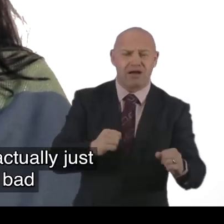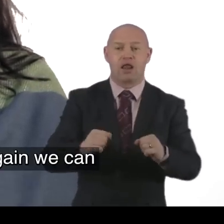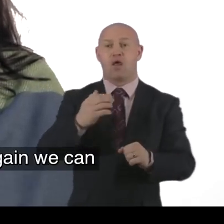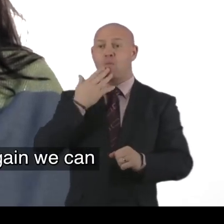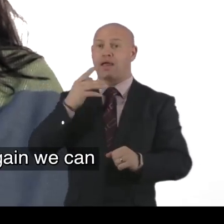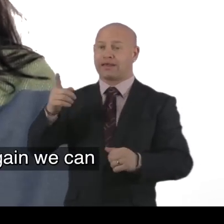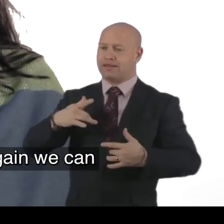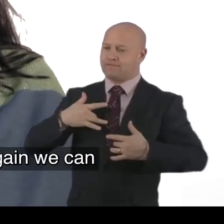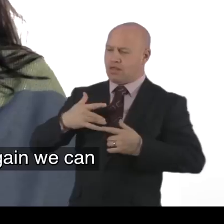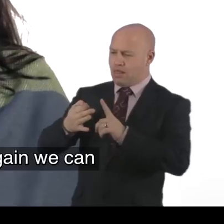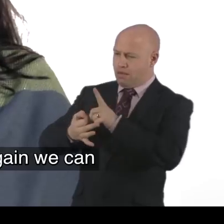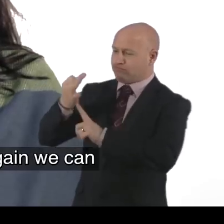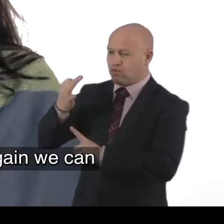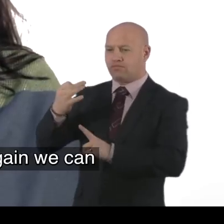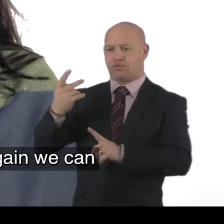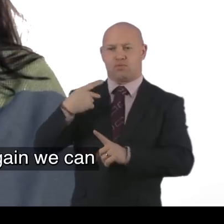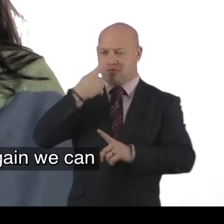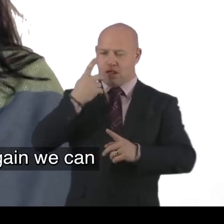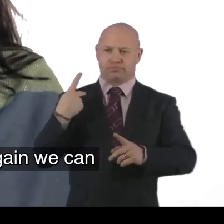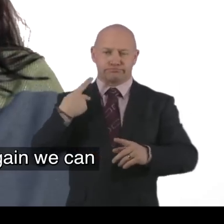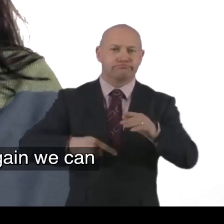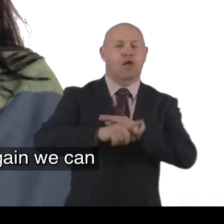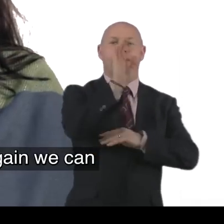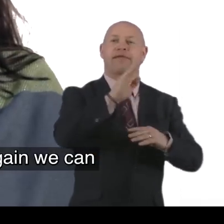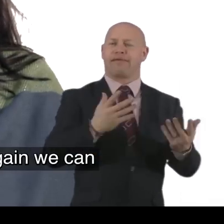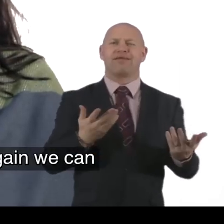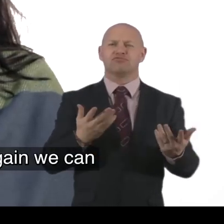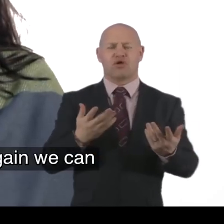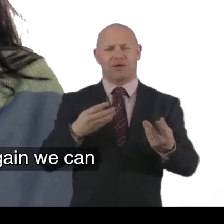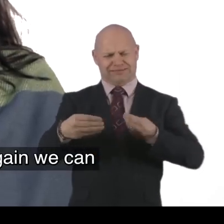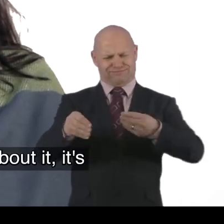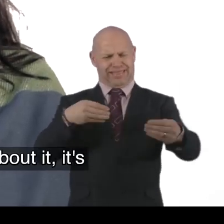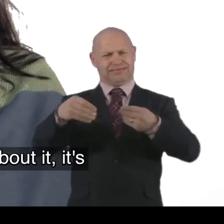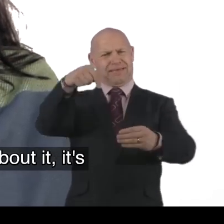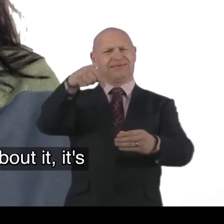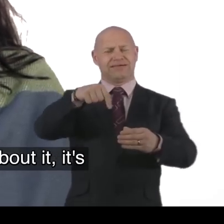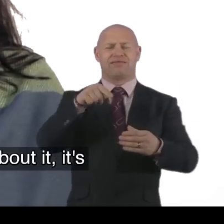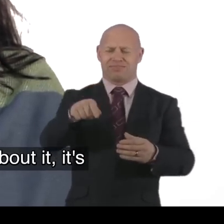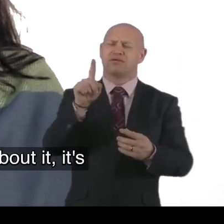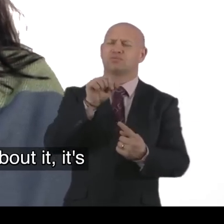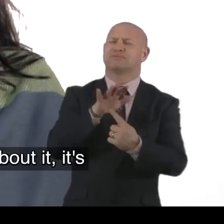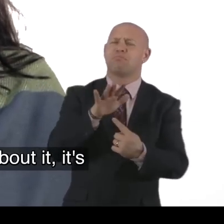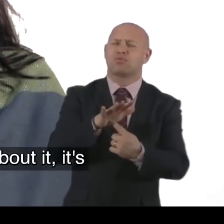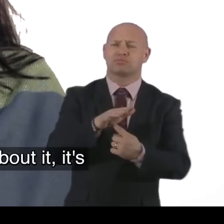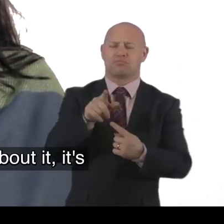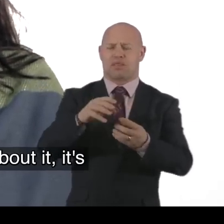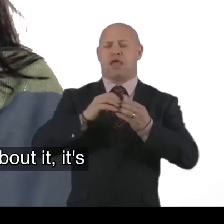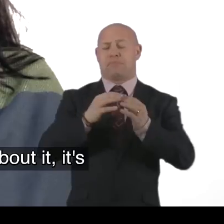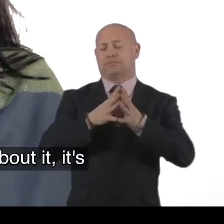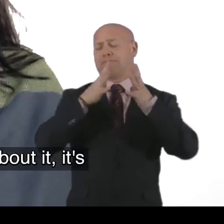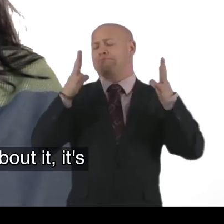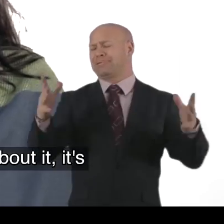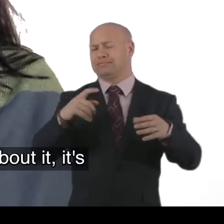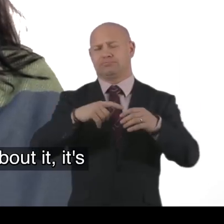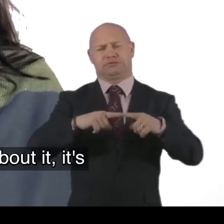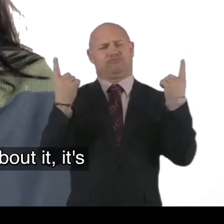bad. And he's struggling. Once he's on the mend again a bit. We can just take off for a couple of days. And it's the flexibility. That's the whole thing round about